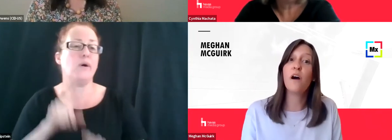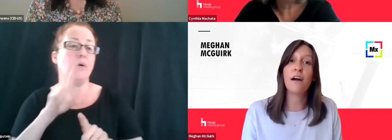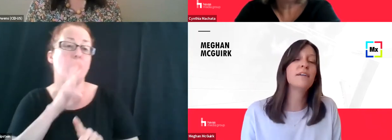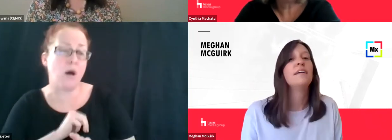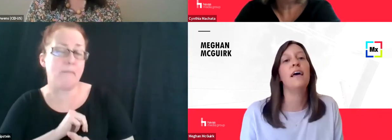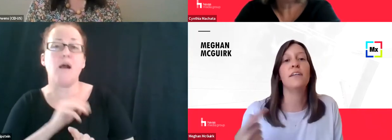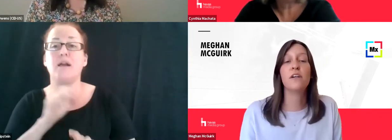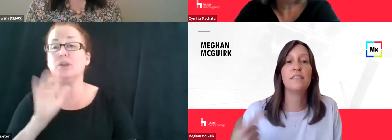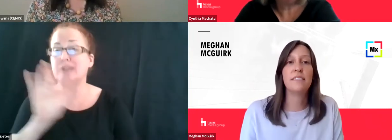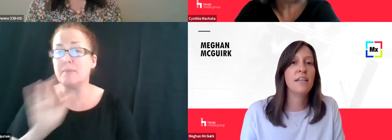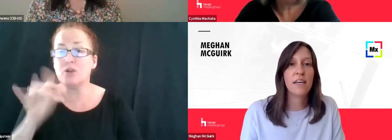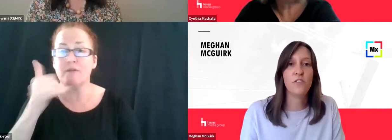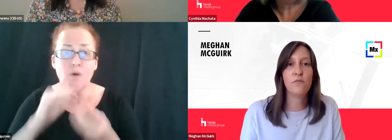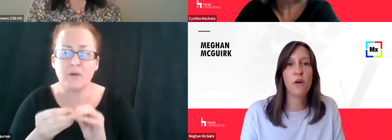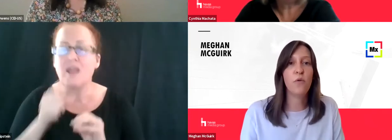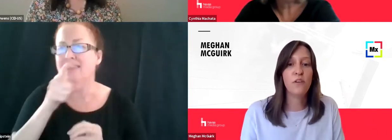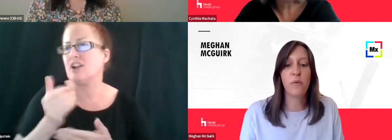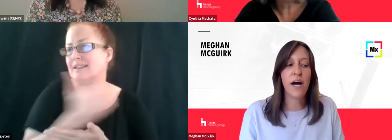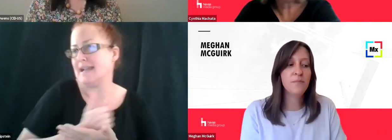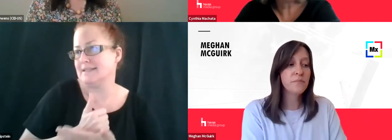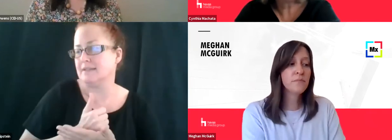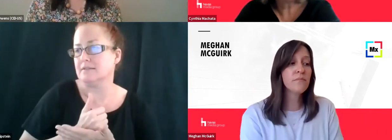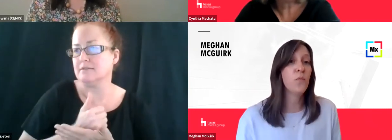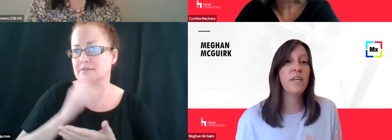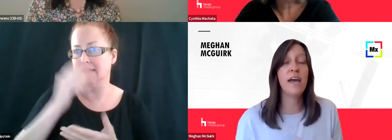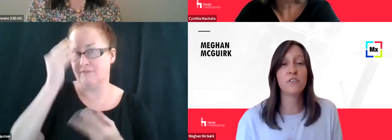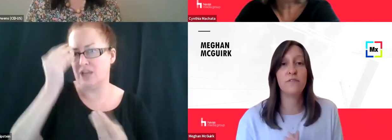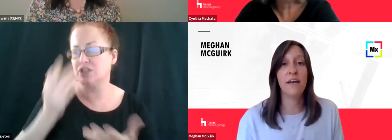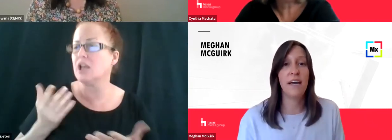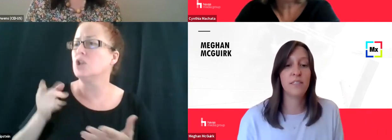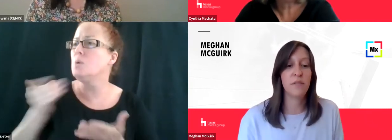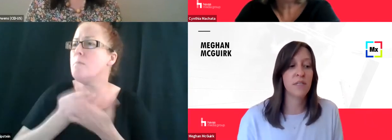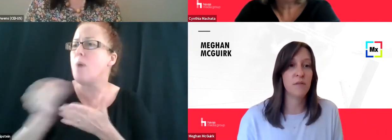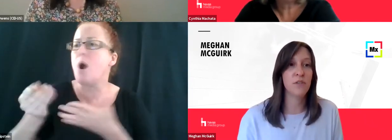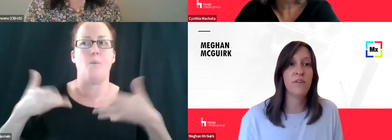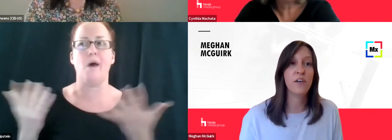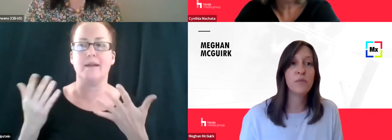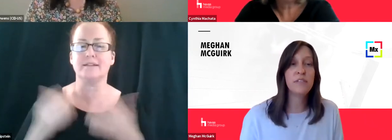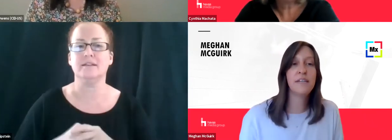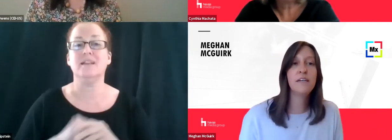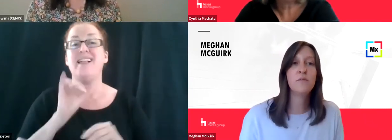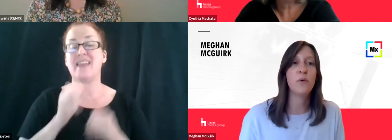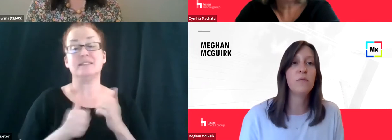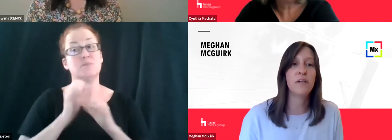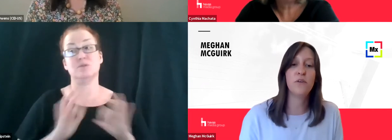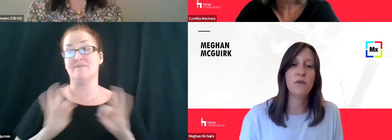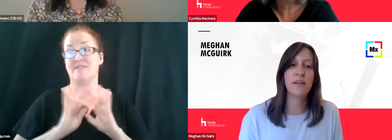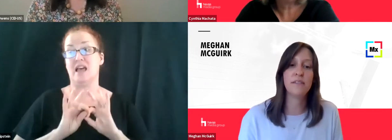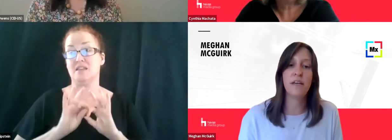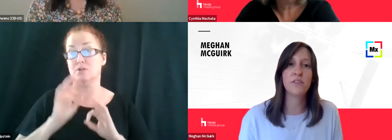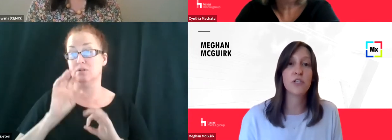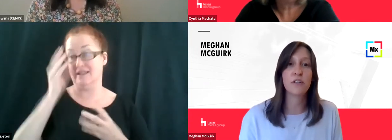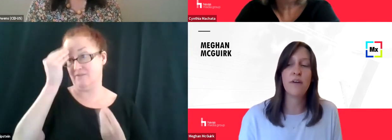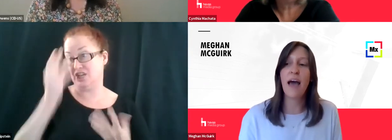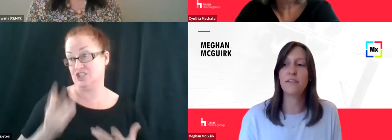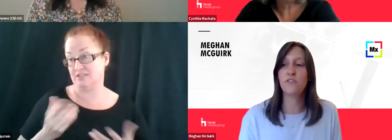who you are and they're collecting data that you, of what you bought. We actually find that to be some of the most valuable data. We want to focus